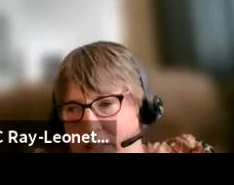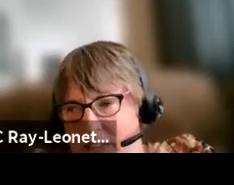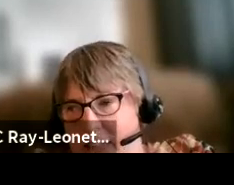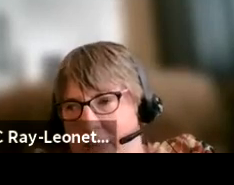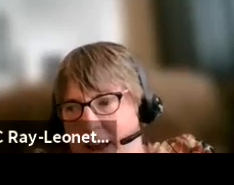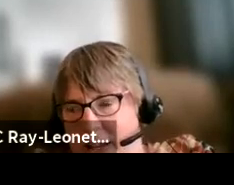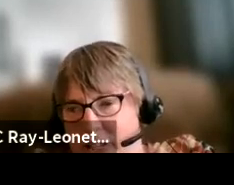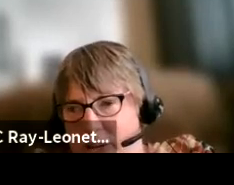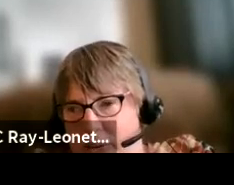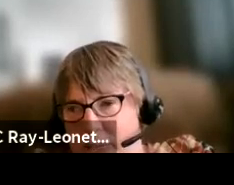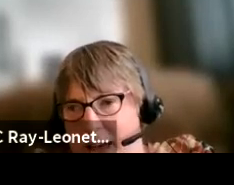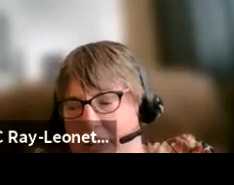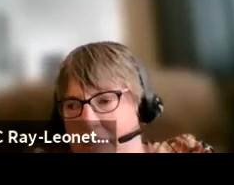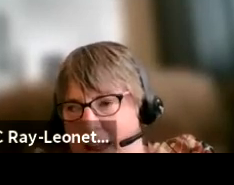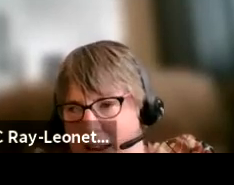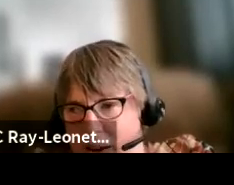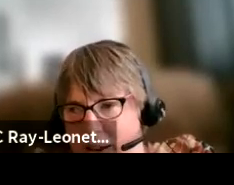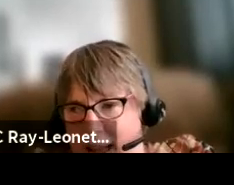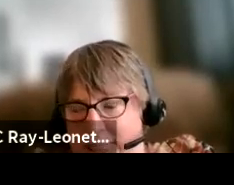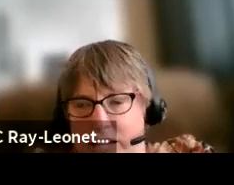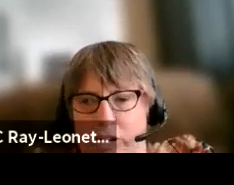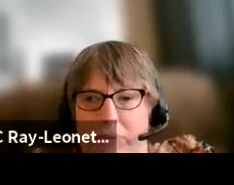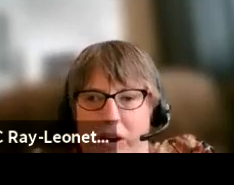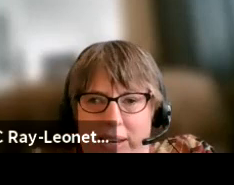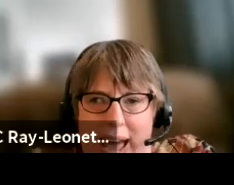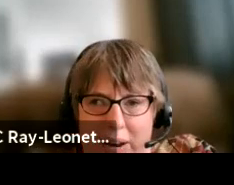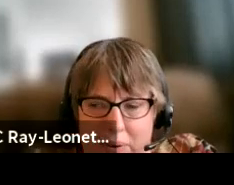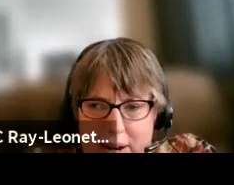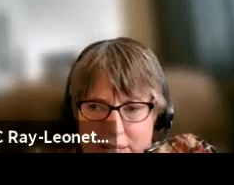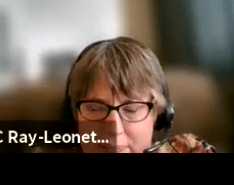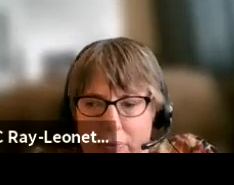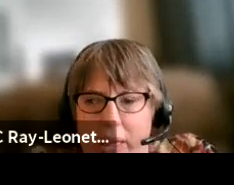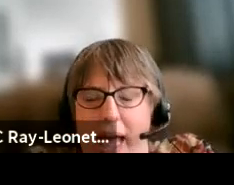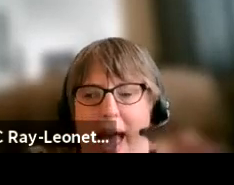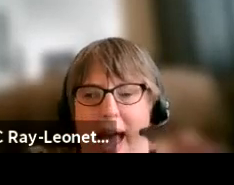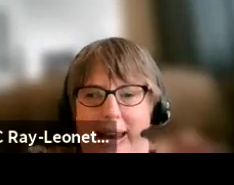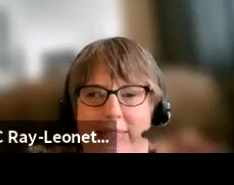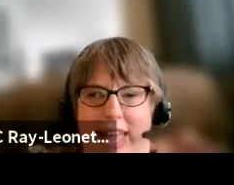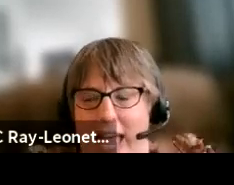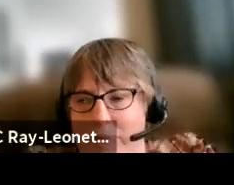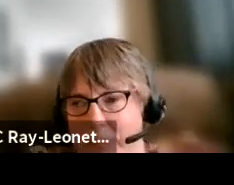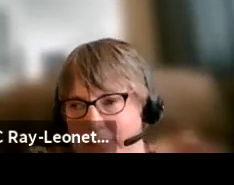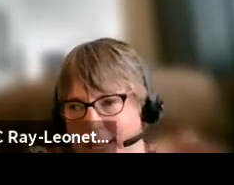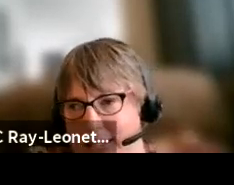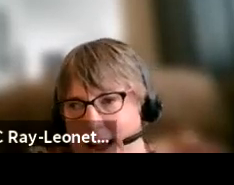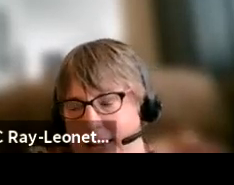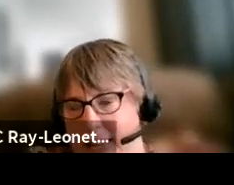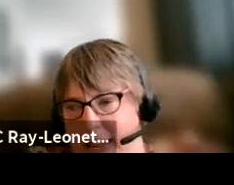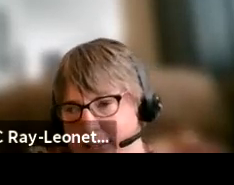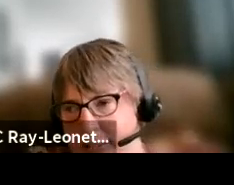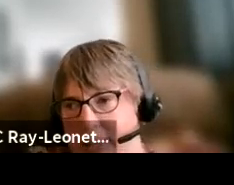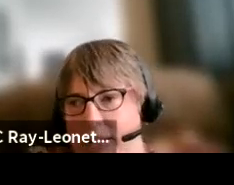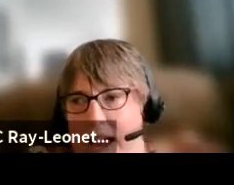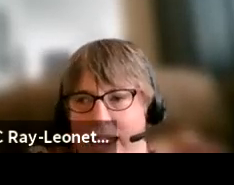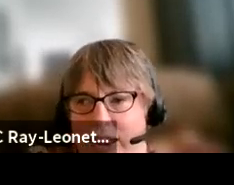that they wanted to spend their money on. And these are broad categories. And they came up with these nine